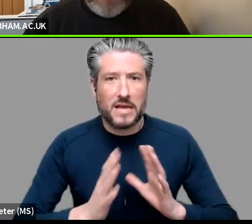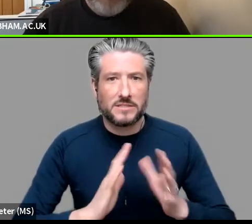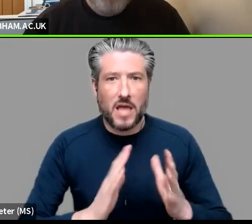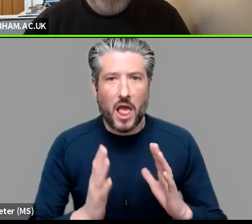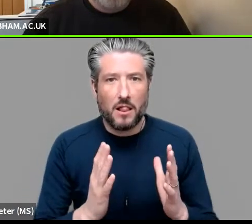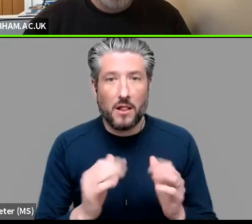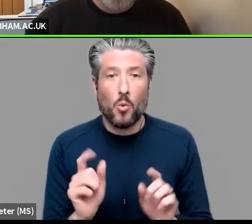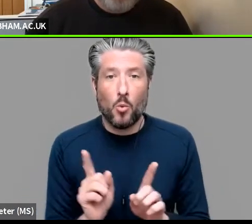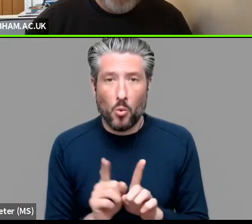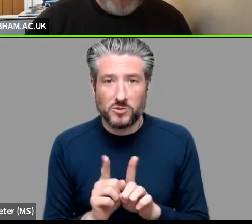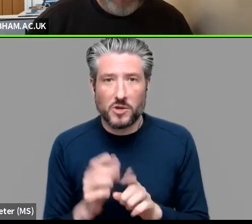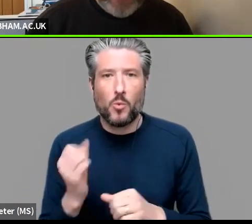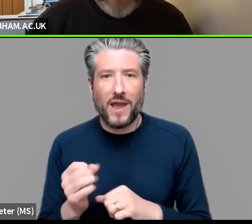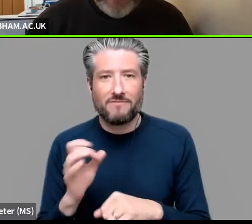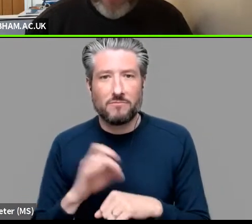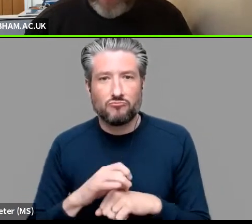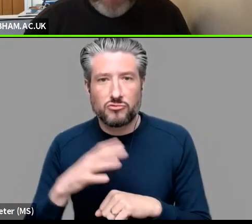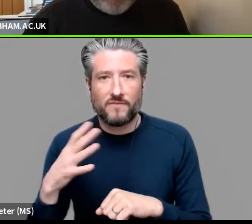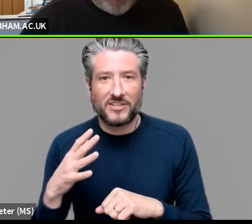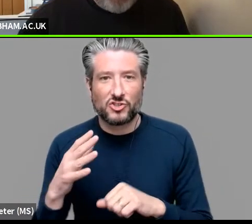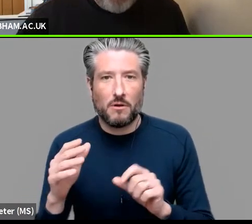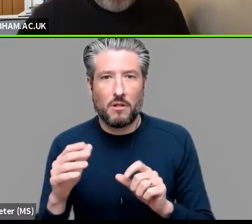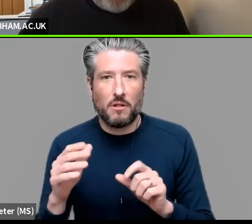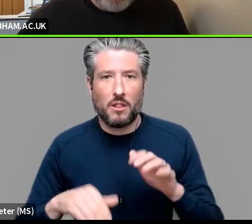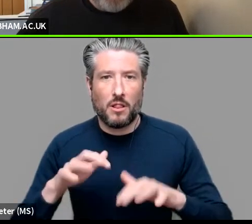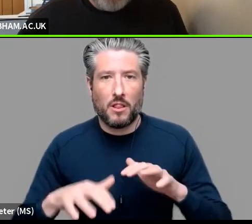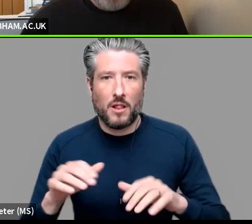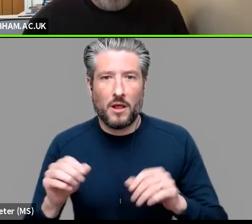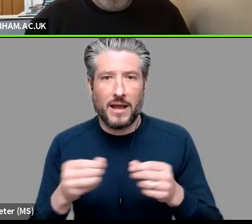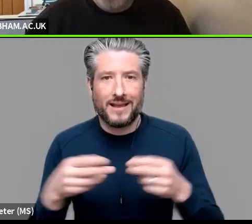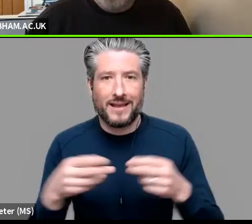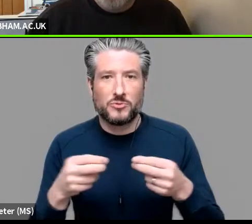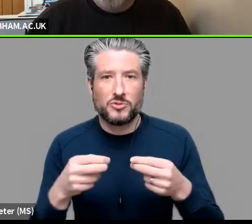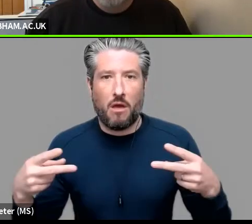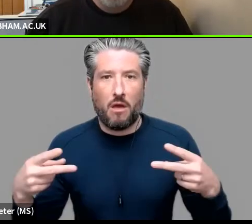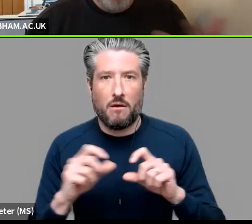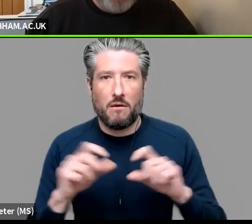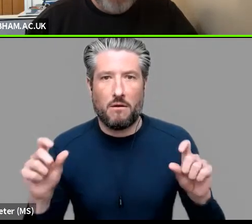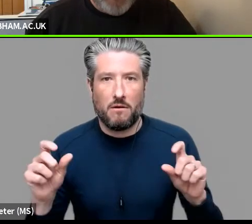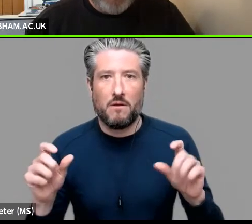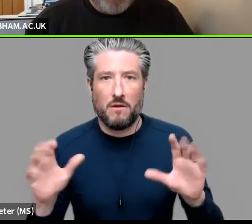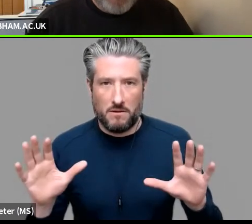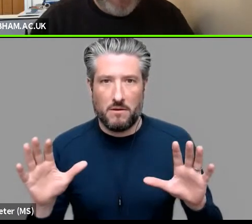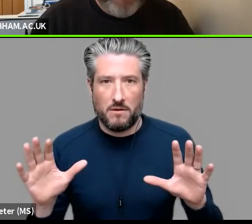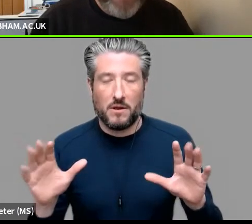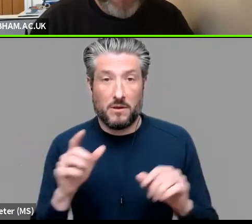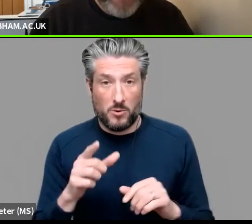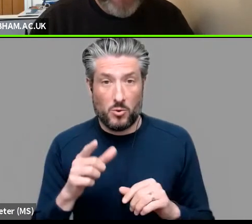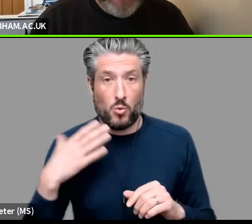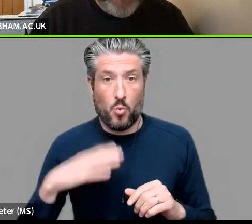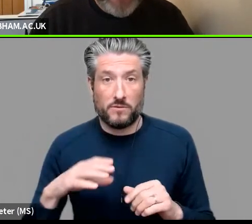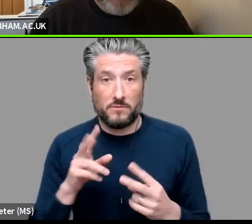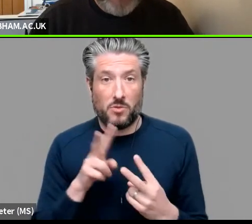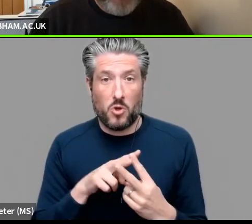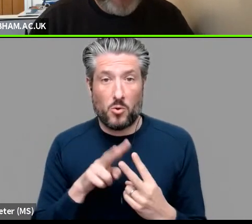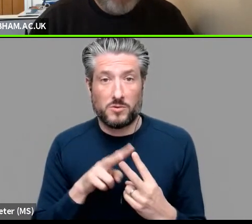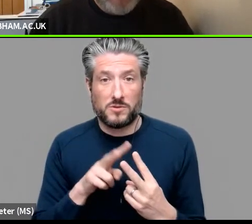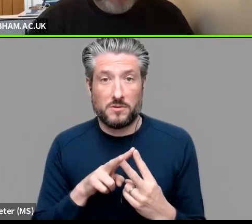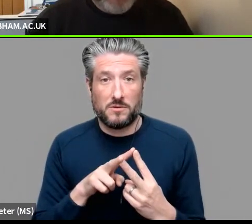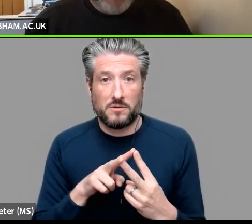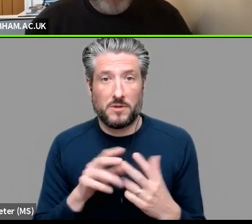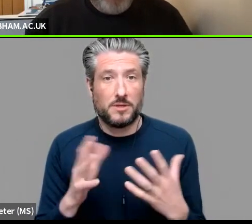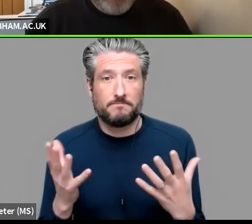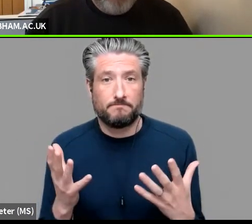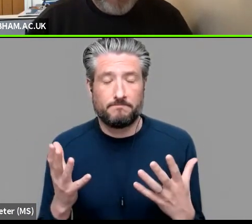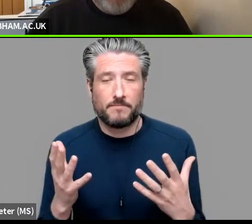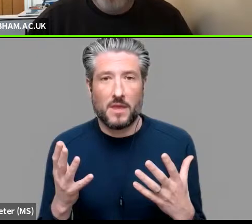captioning uh professional captioning i think there might be a bomber in the messages i'll come back to that in a sec um if you'd like the um if you'd like uh professional